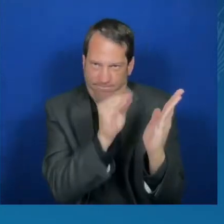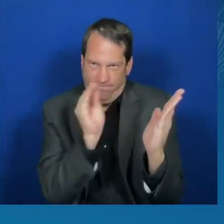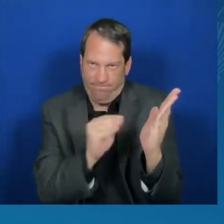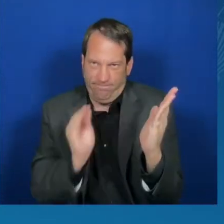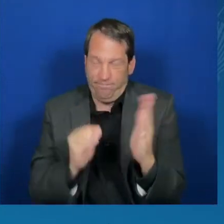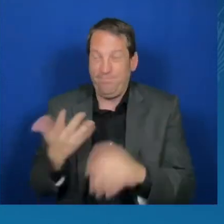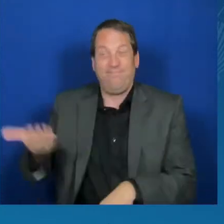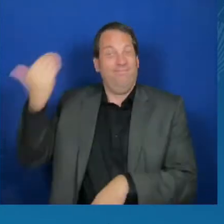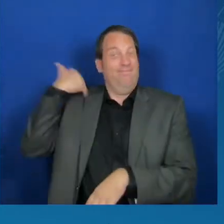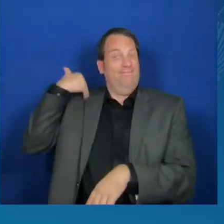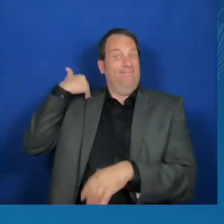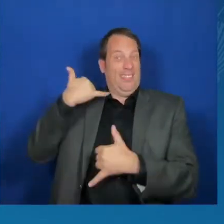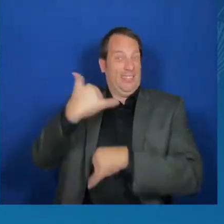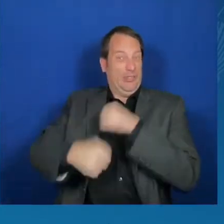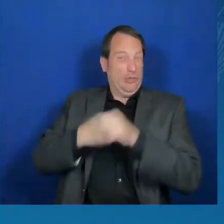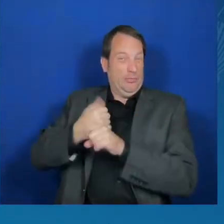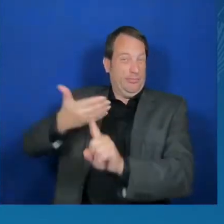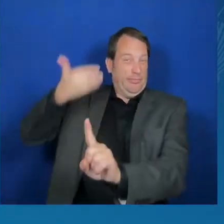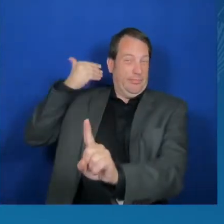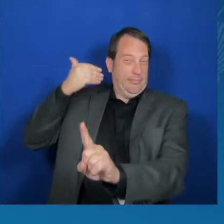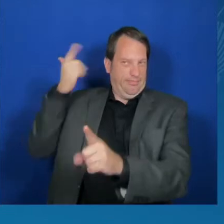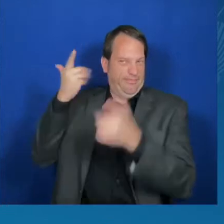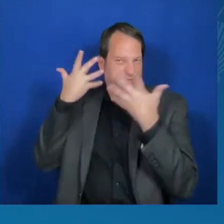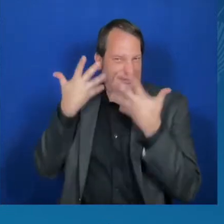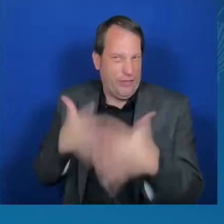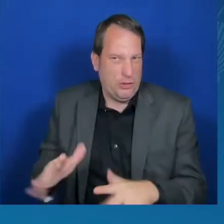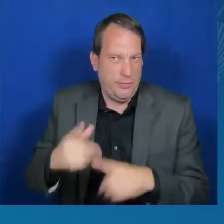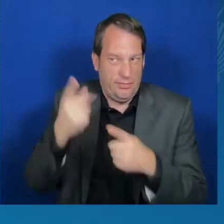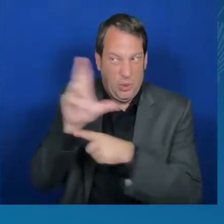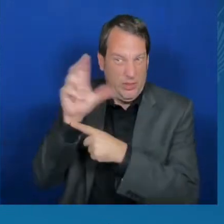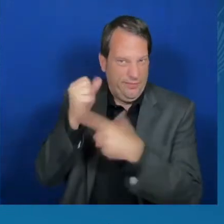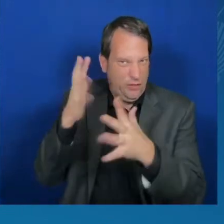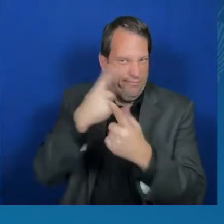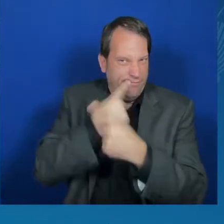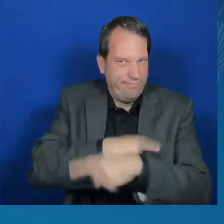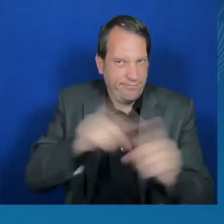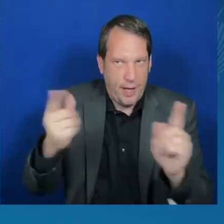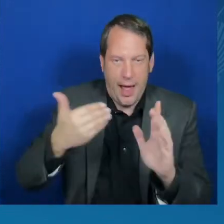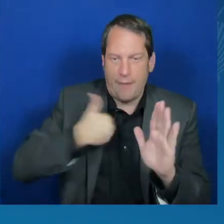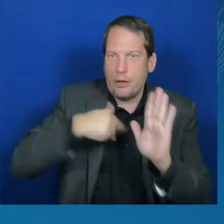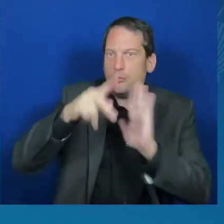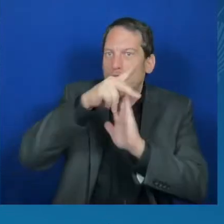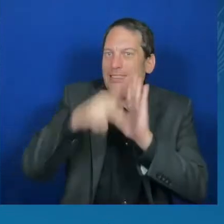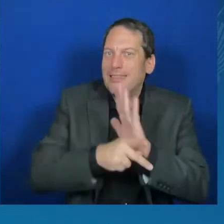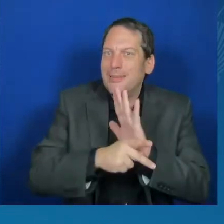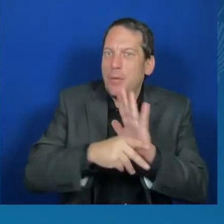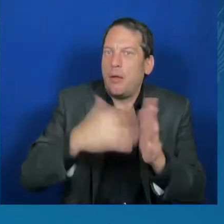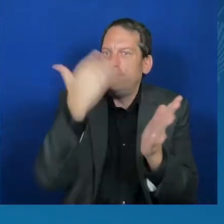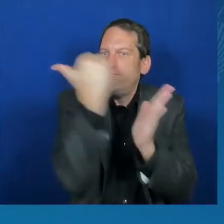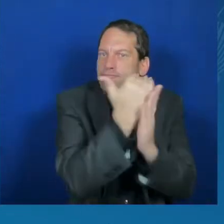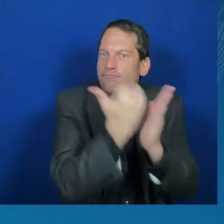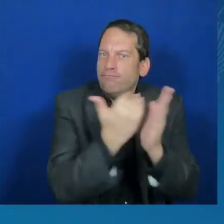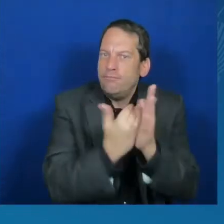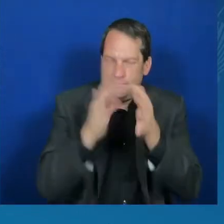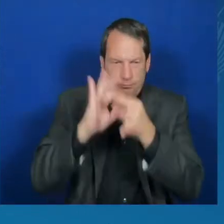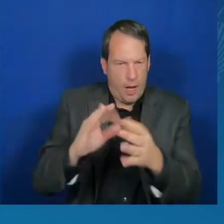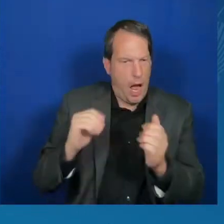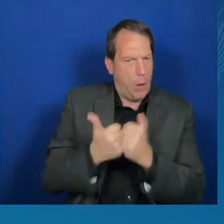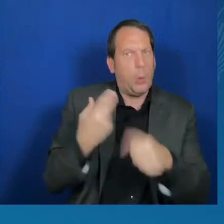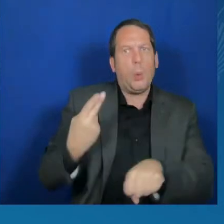responsible development, deployment, and use of military AI and autonomous capabilities.